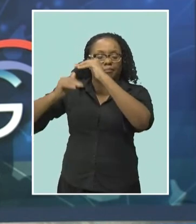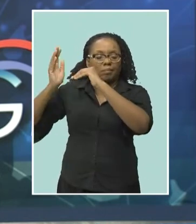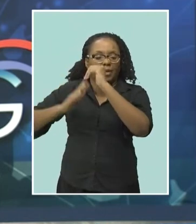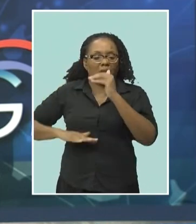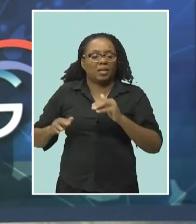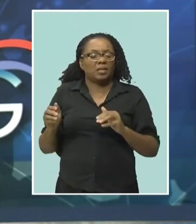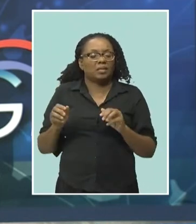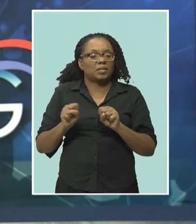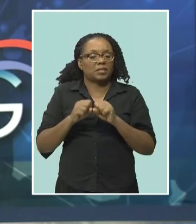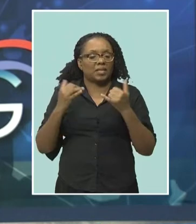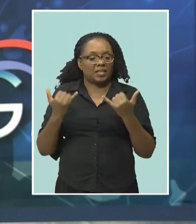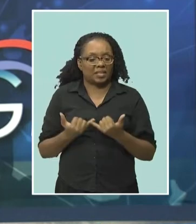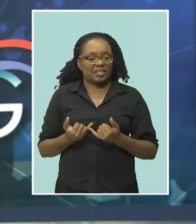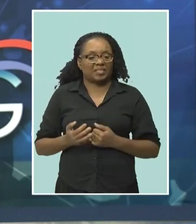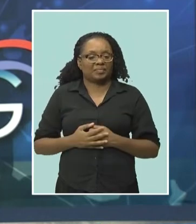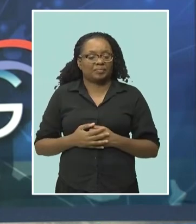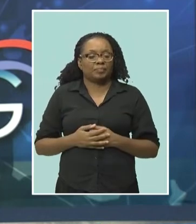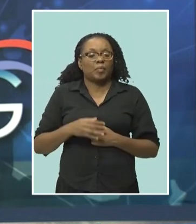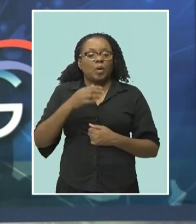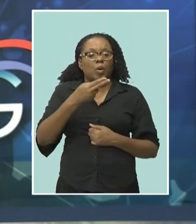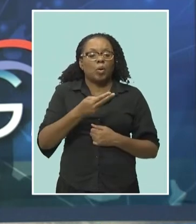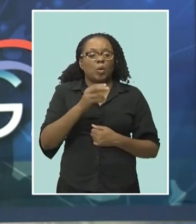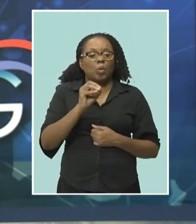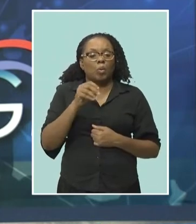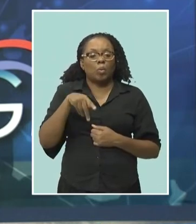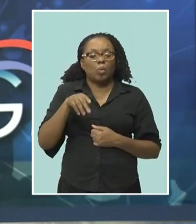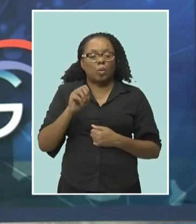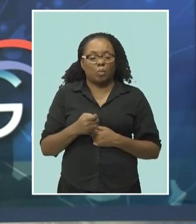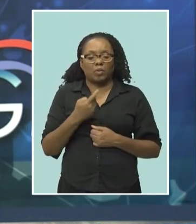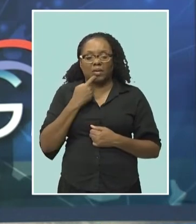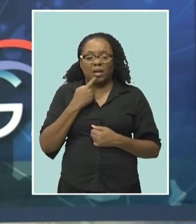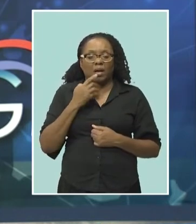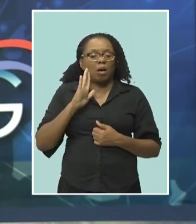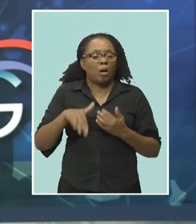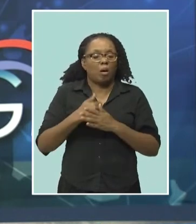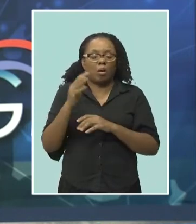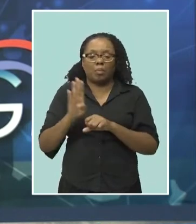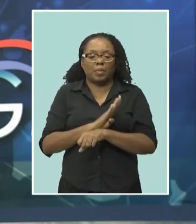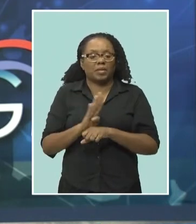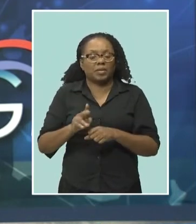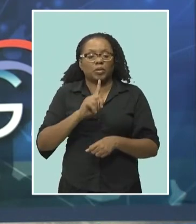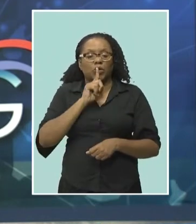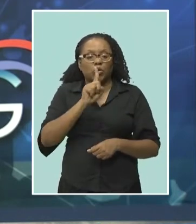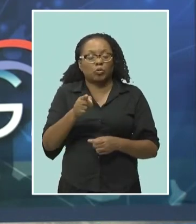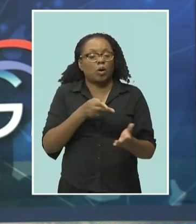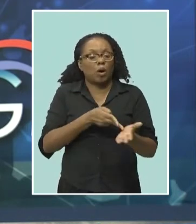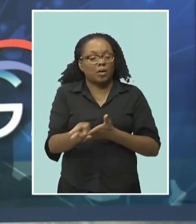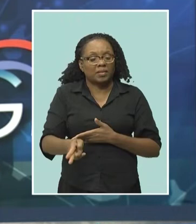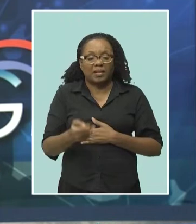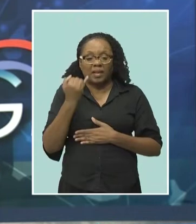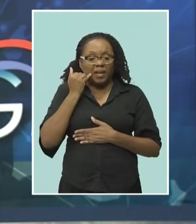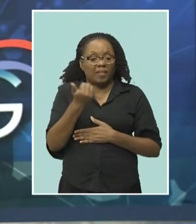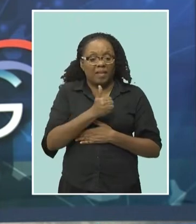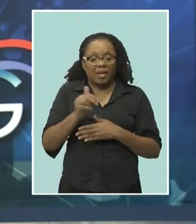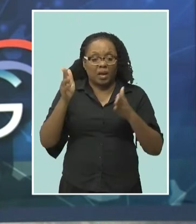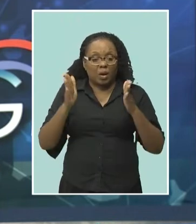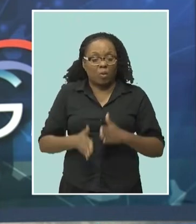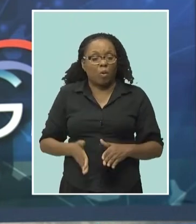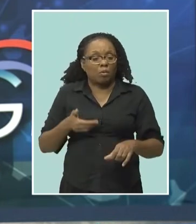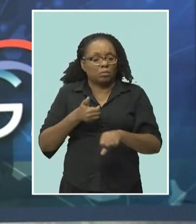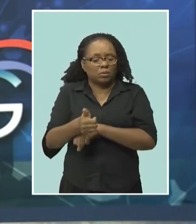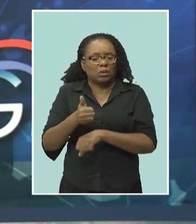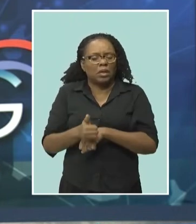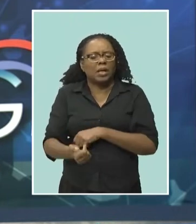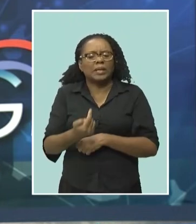Limited. HOPE stressed that it has always conducted its business dealings with integrity and will take action against anyone who continues to